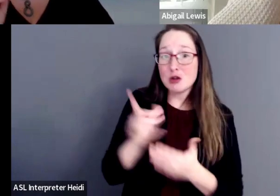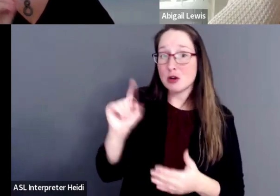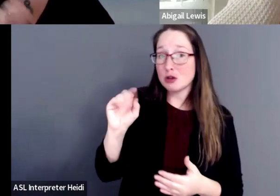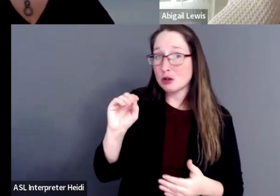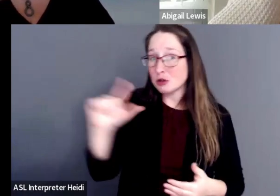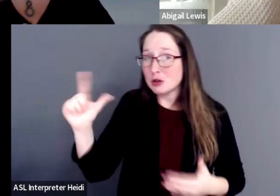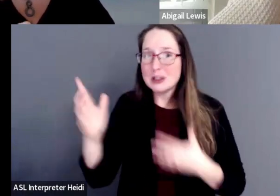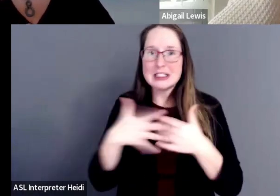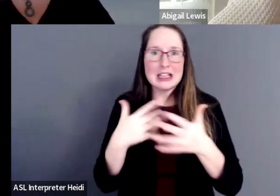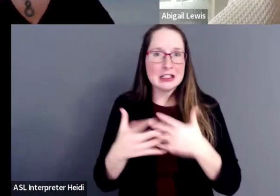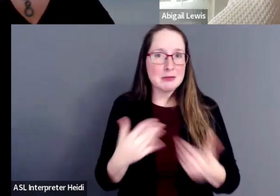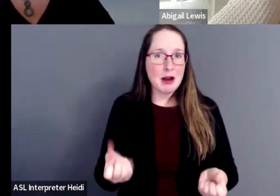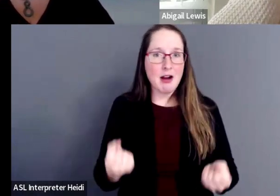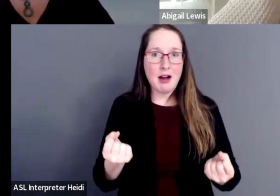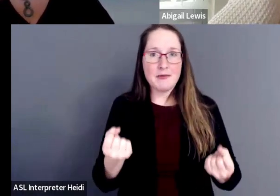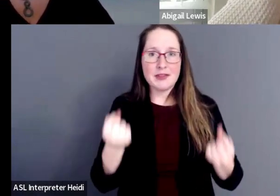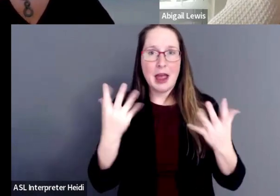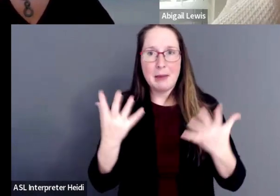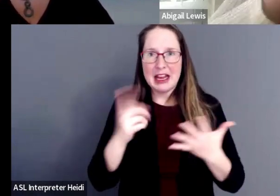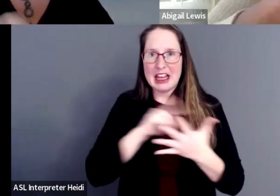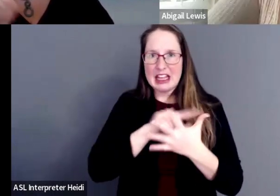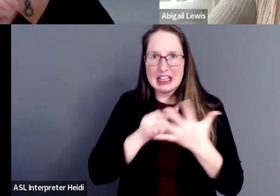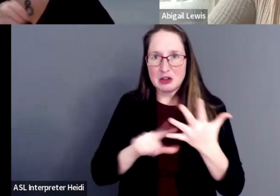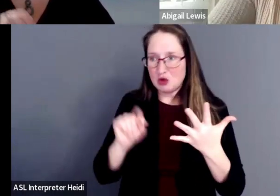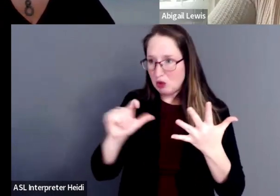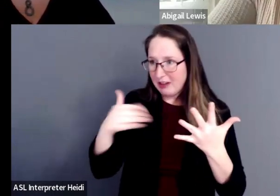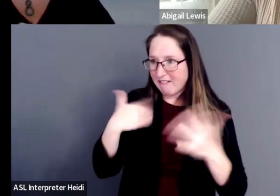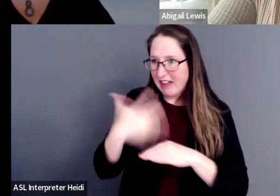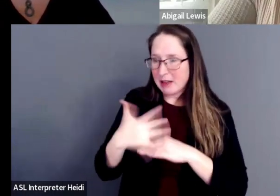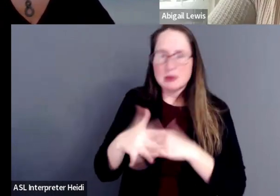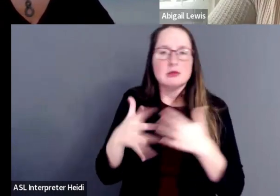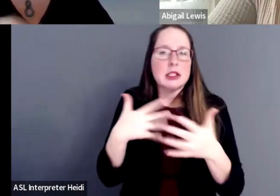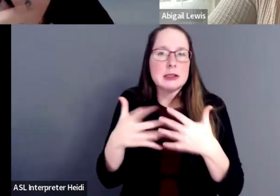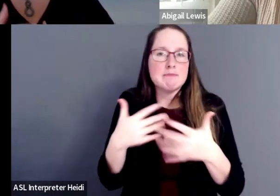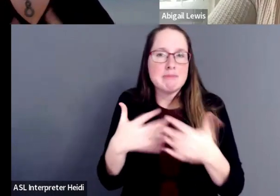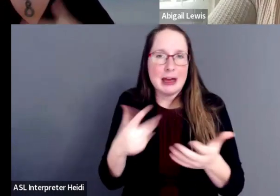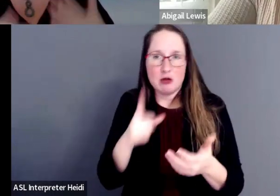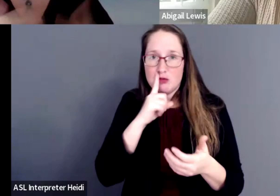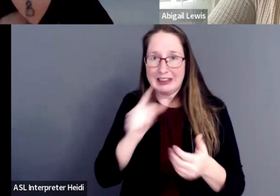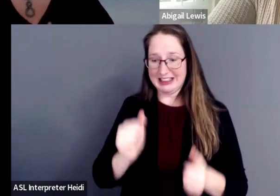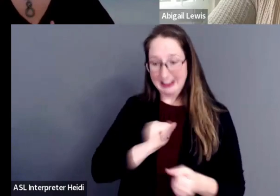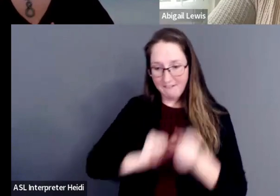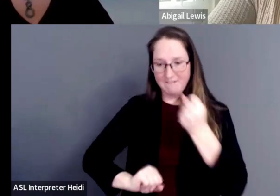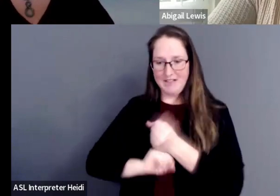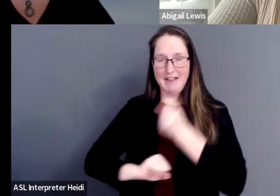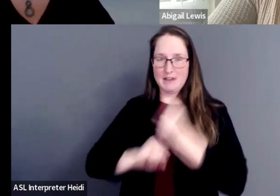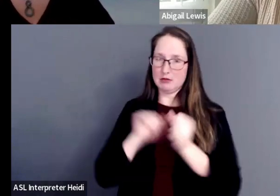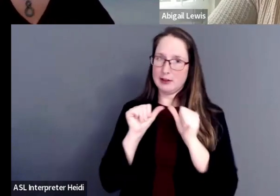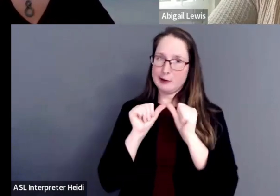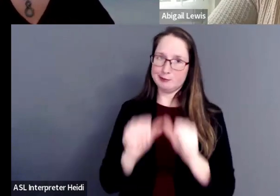belt, how good of a self-advocate I am. It's ongoing.